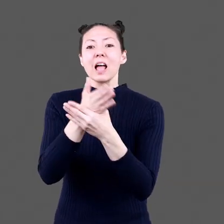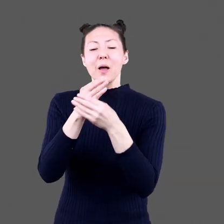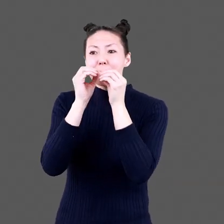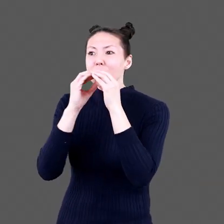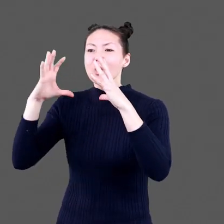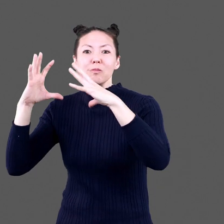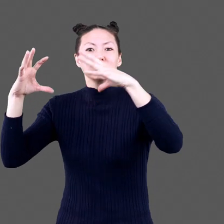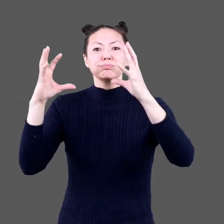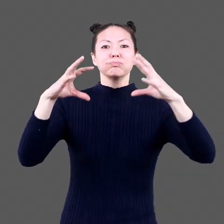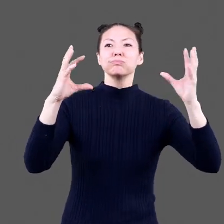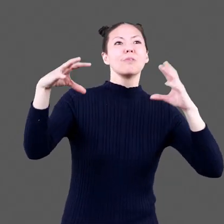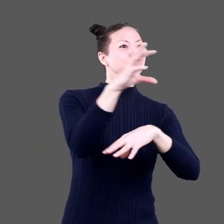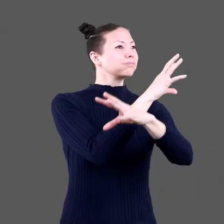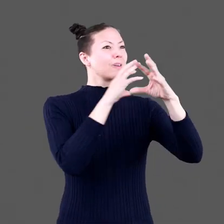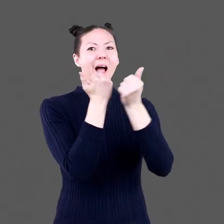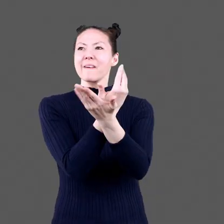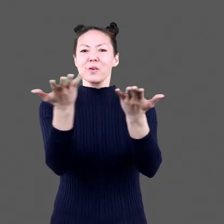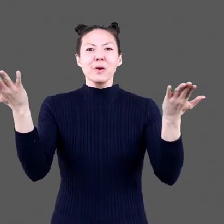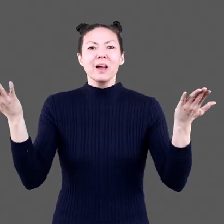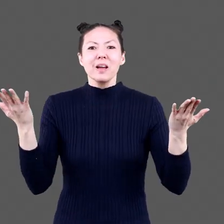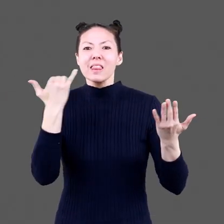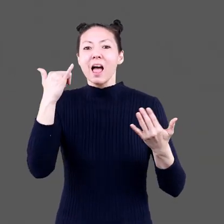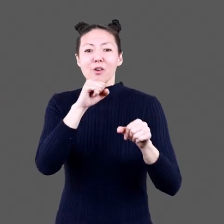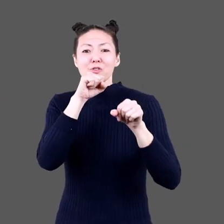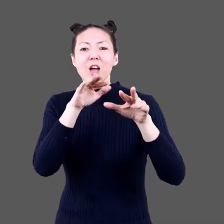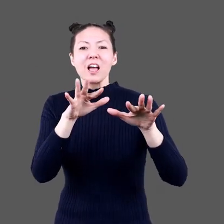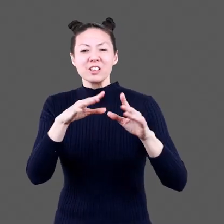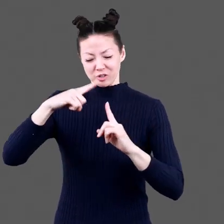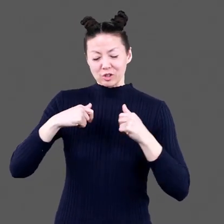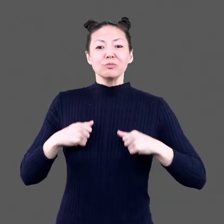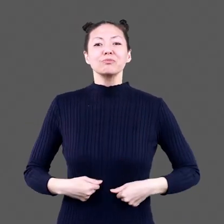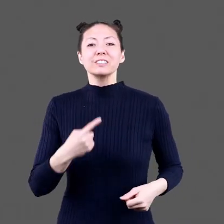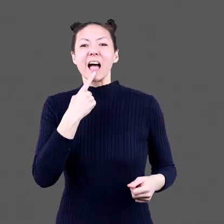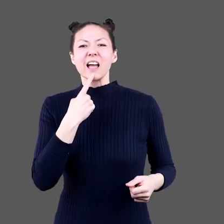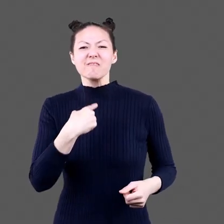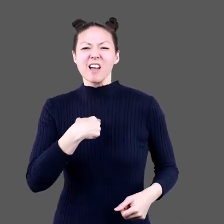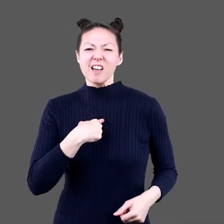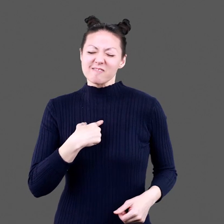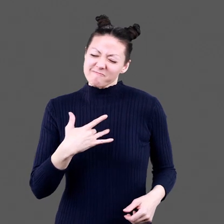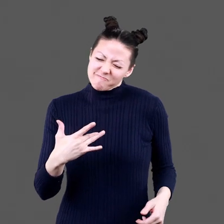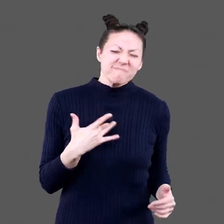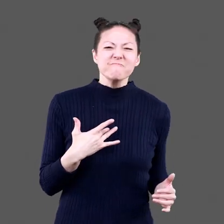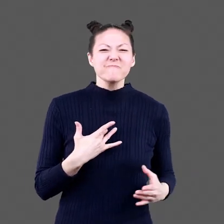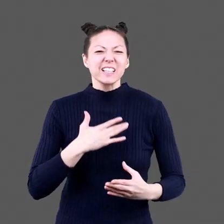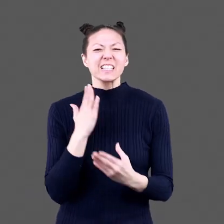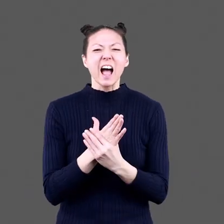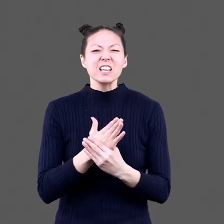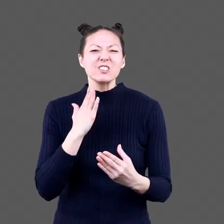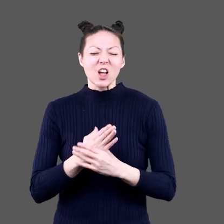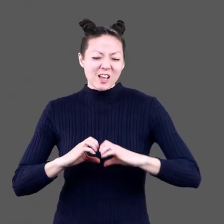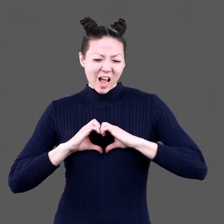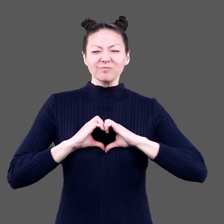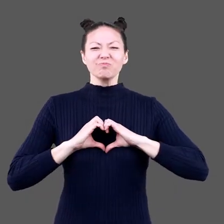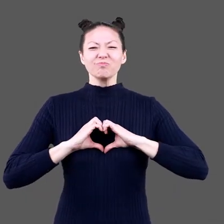table Taco balloons float around everyone One yellow dragon wears a t-shirt that says I heart